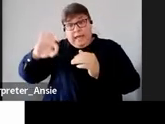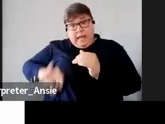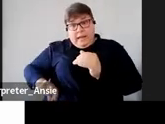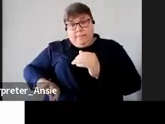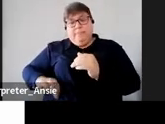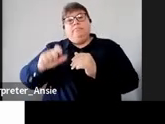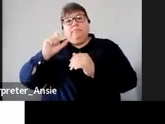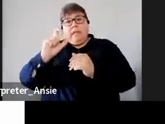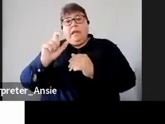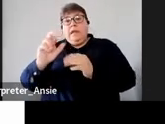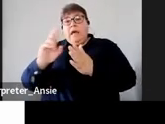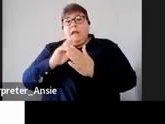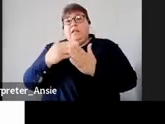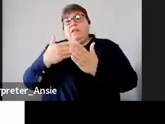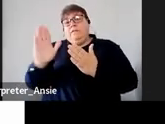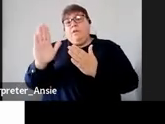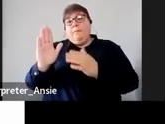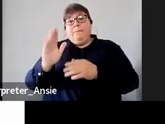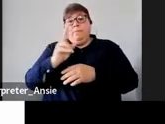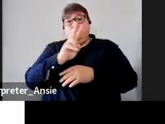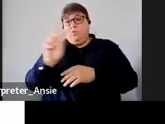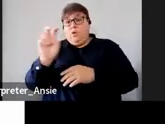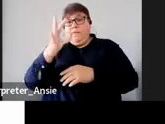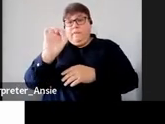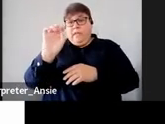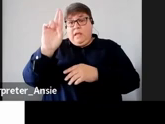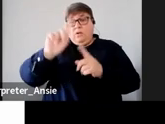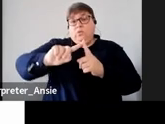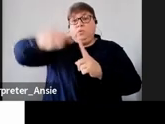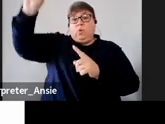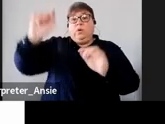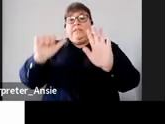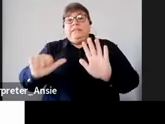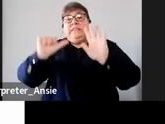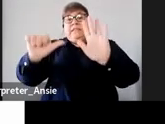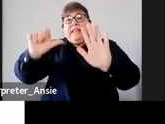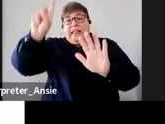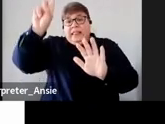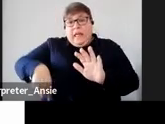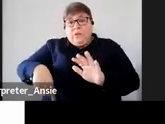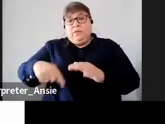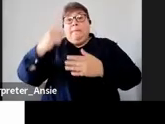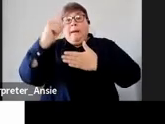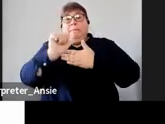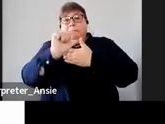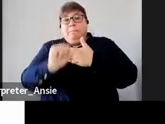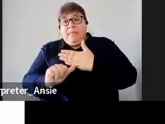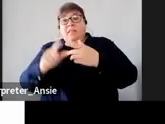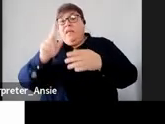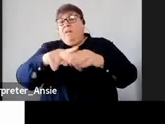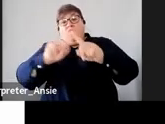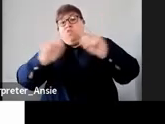range from 250 rent up to 16,000 rent a month for a month that the non-compliance continues